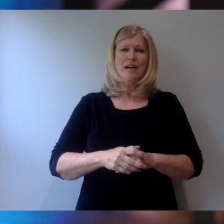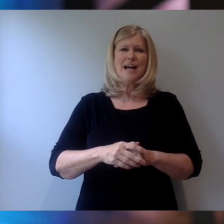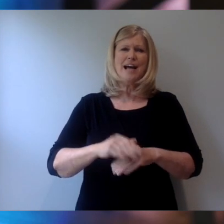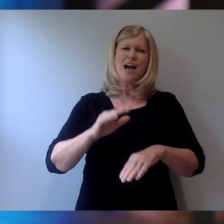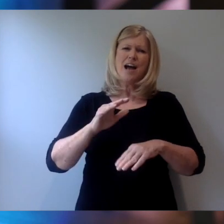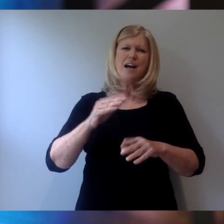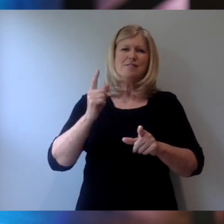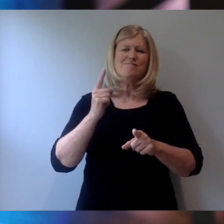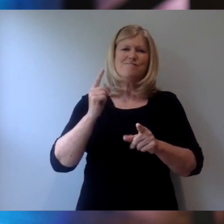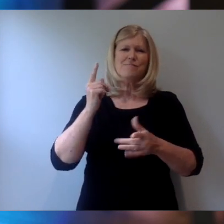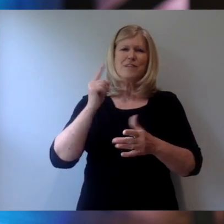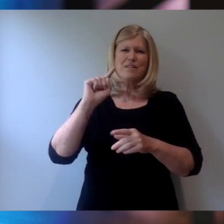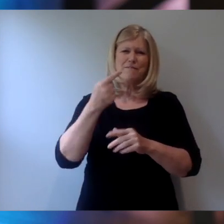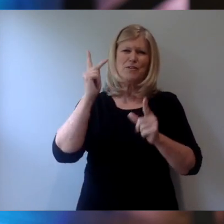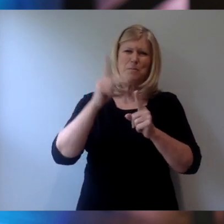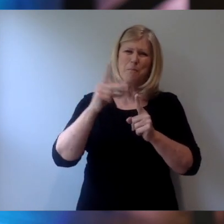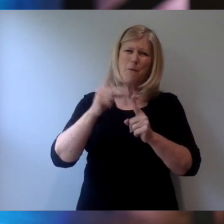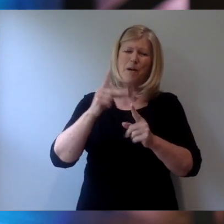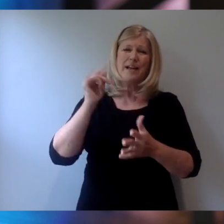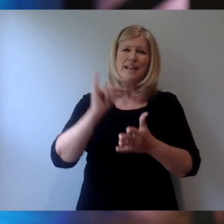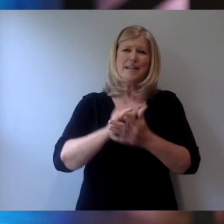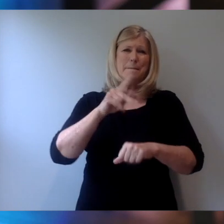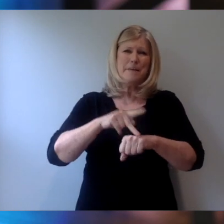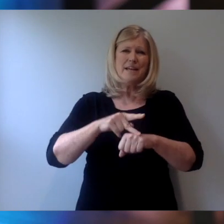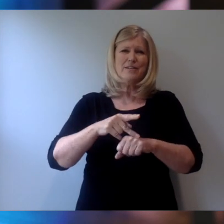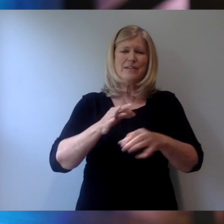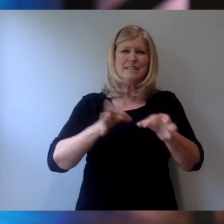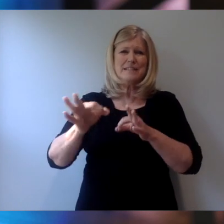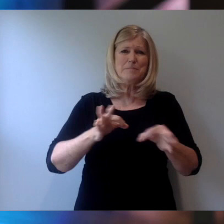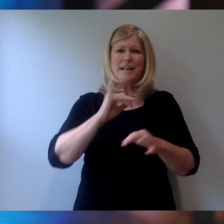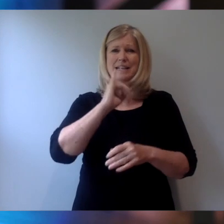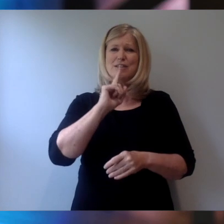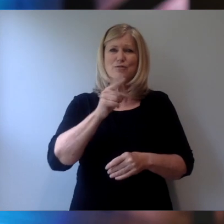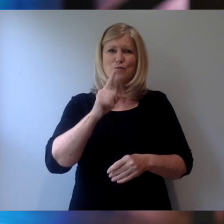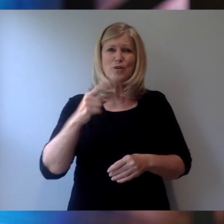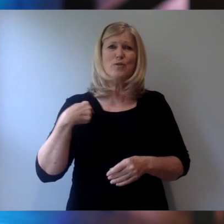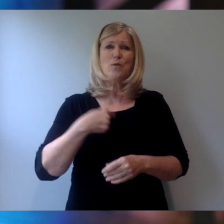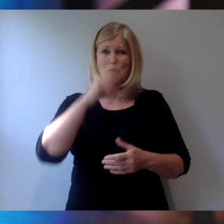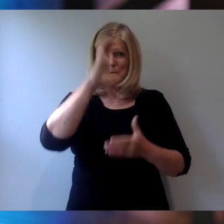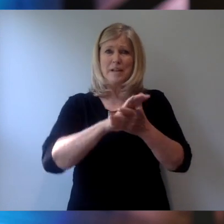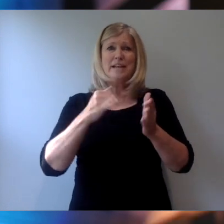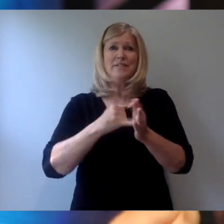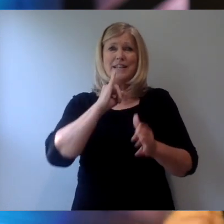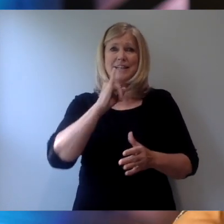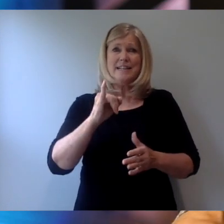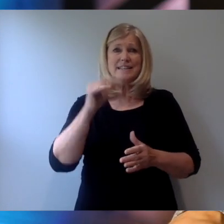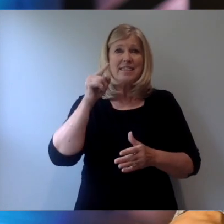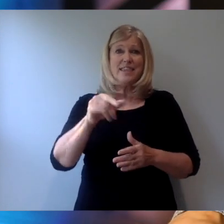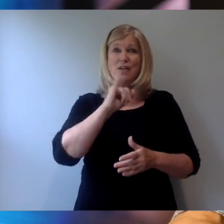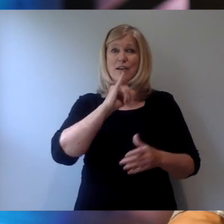if what Peter says is true, is true, and we believe that it is, there is hope